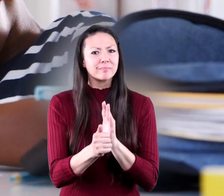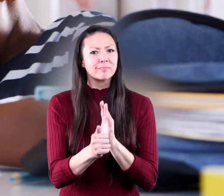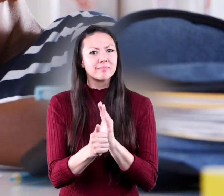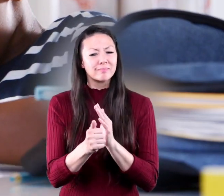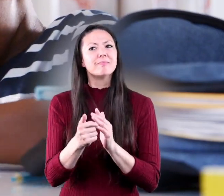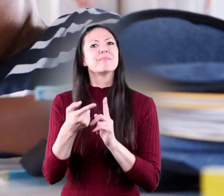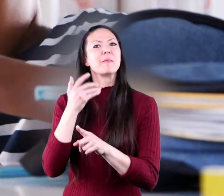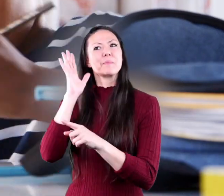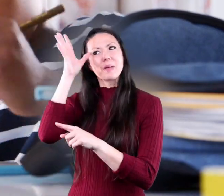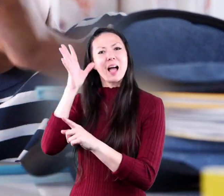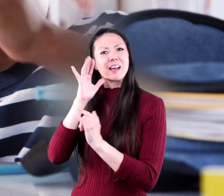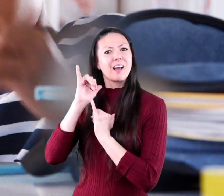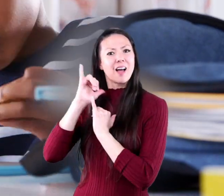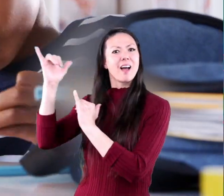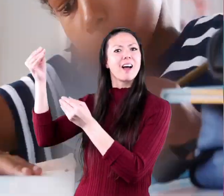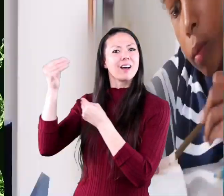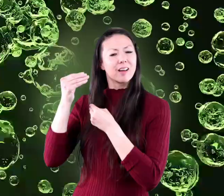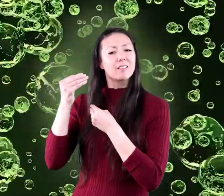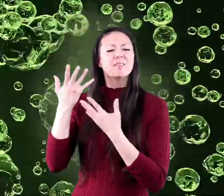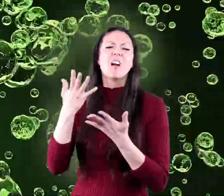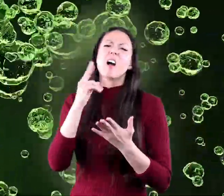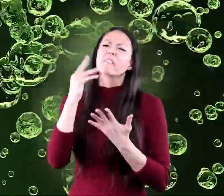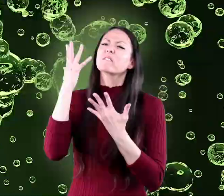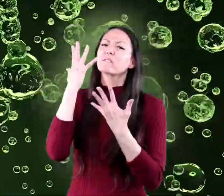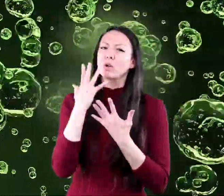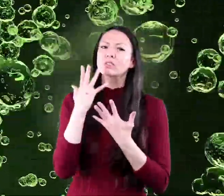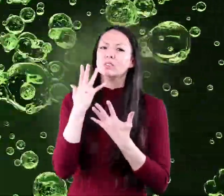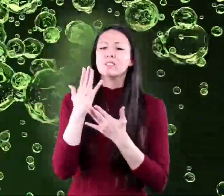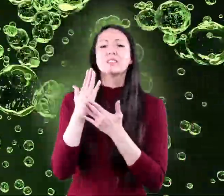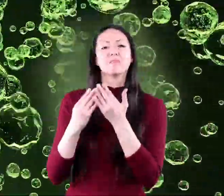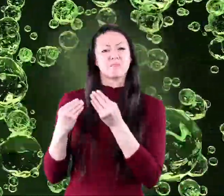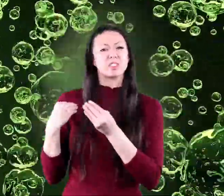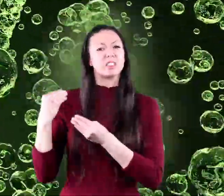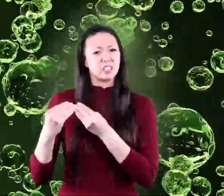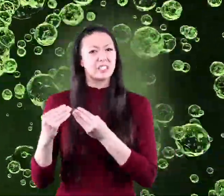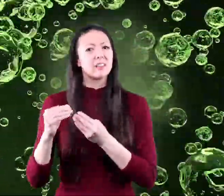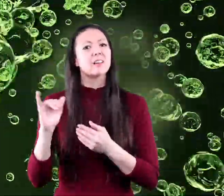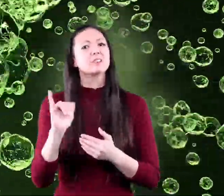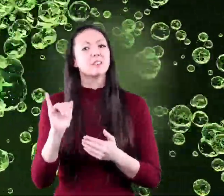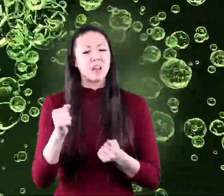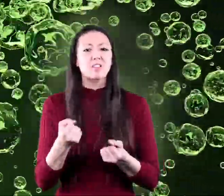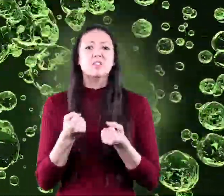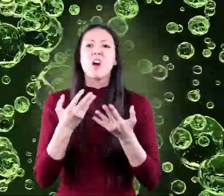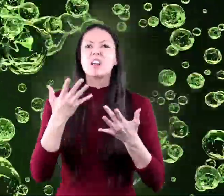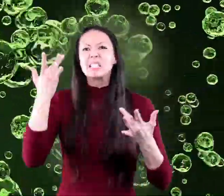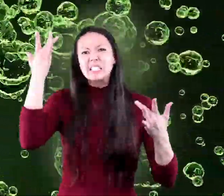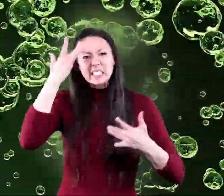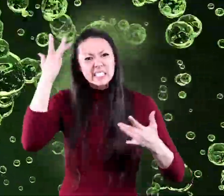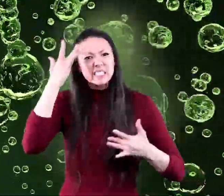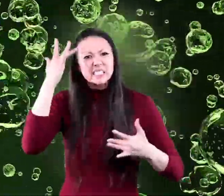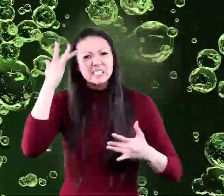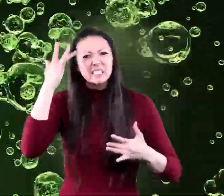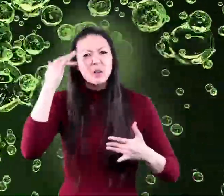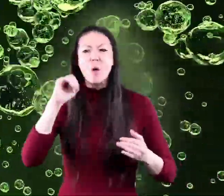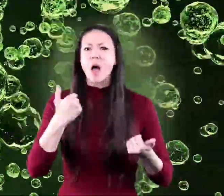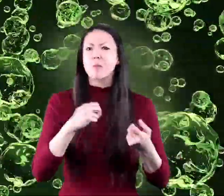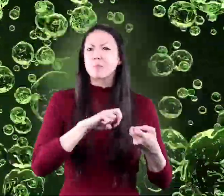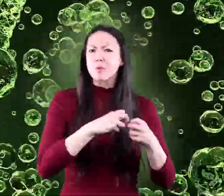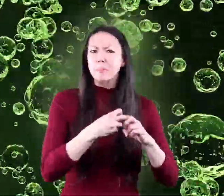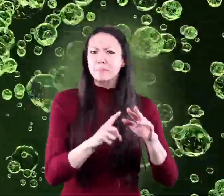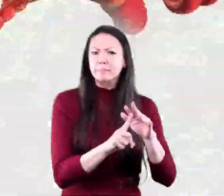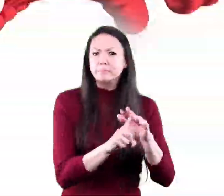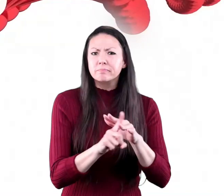parents have too unfortunately there are also genes that can cause sickness and other problems